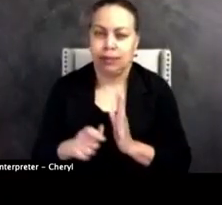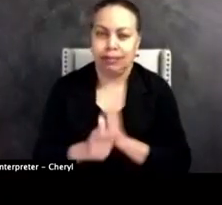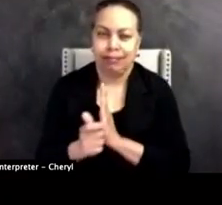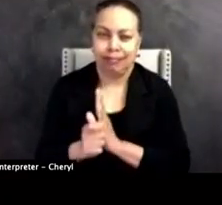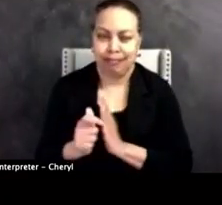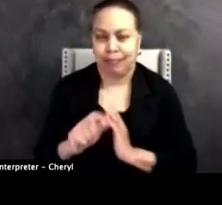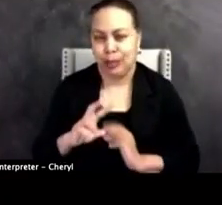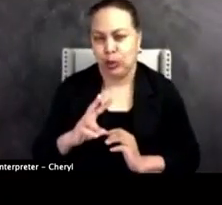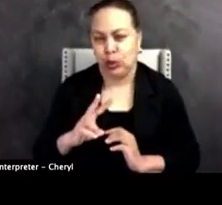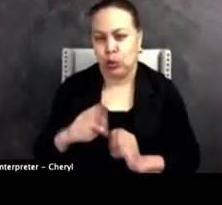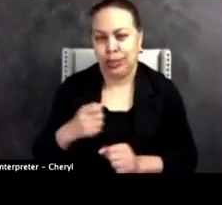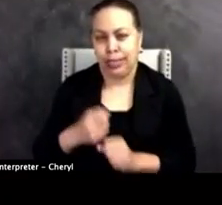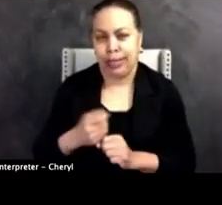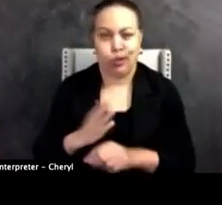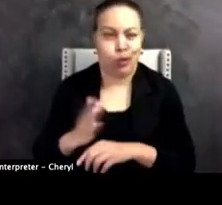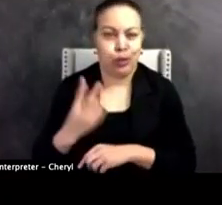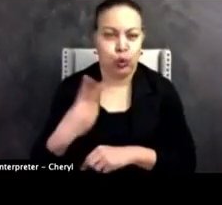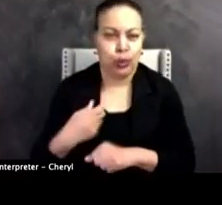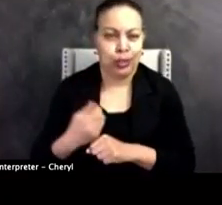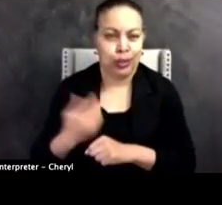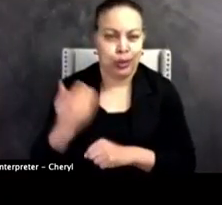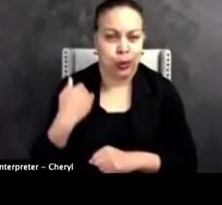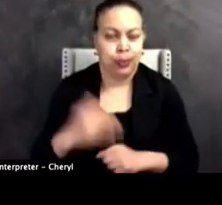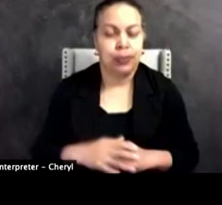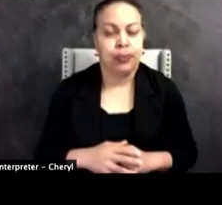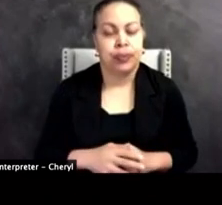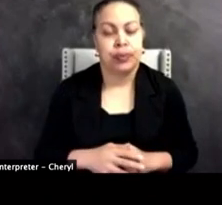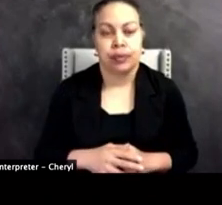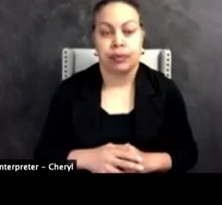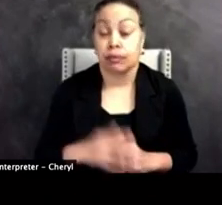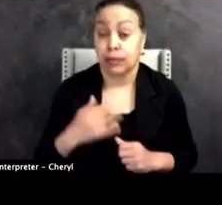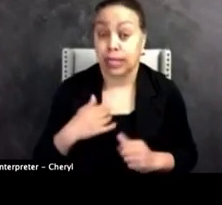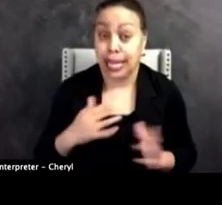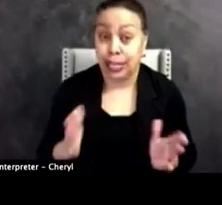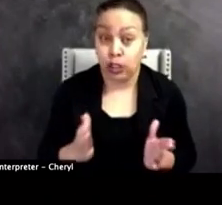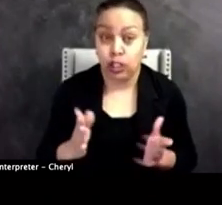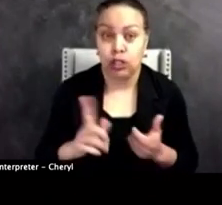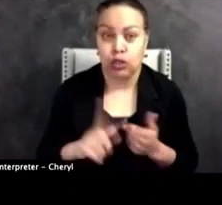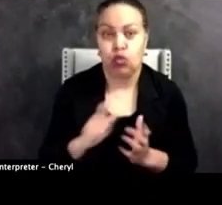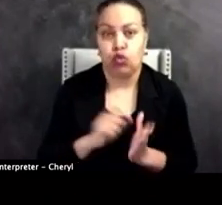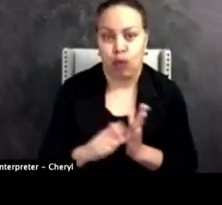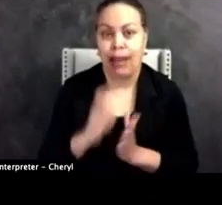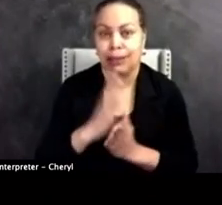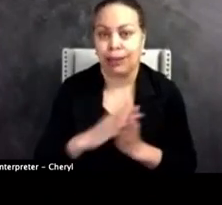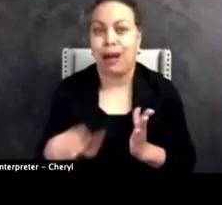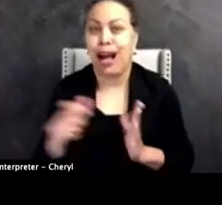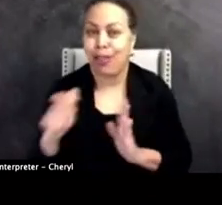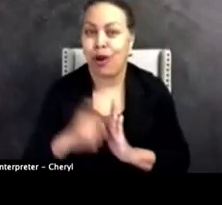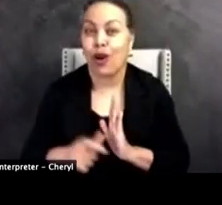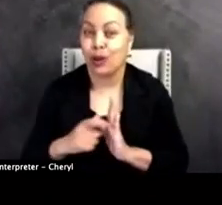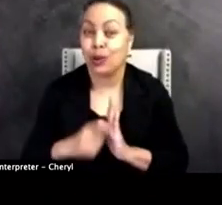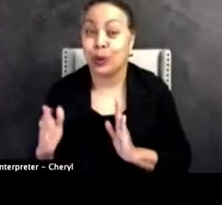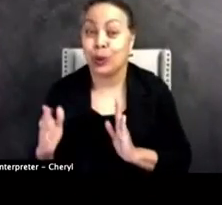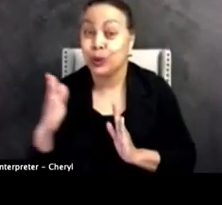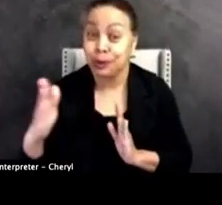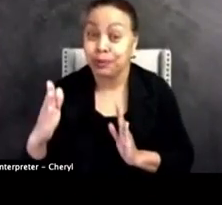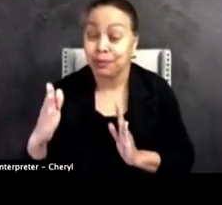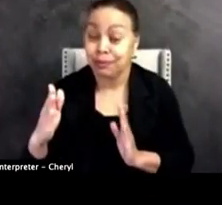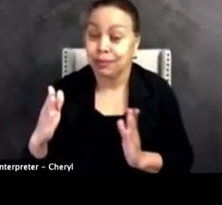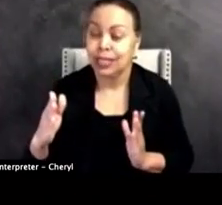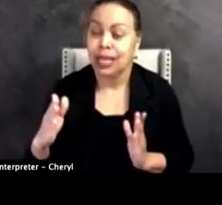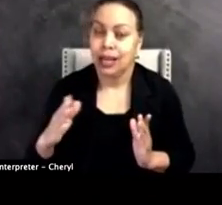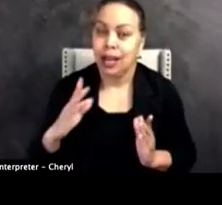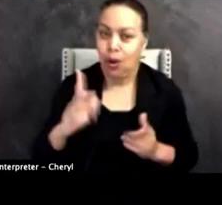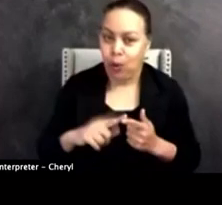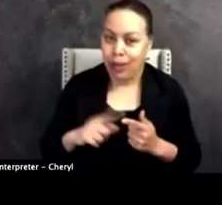plus years ago, I think it would be, I would encourage you to write some other pieces going forward. As you evolve